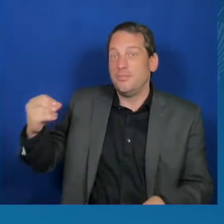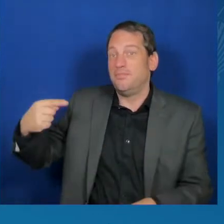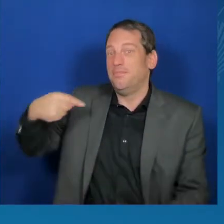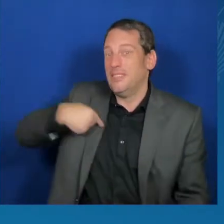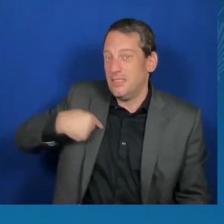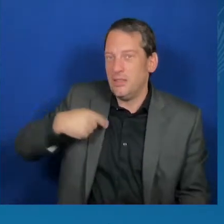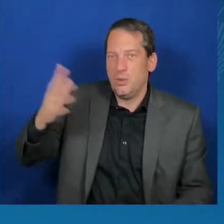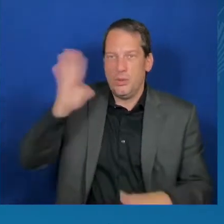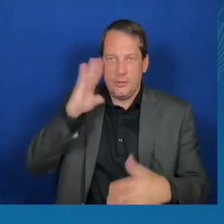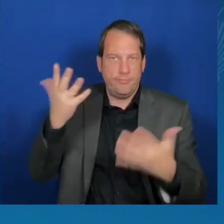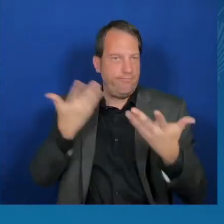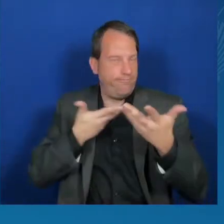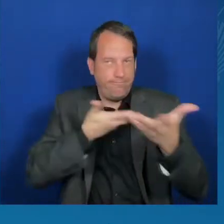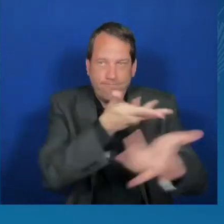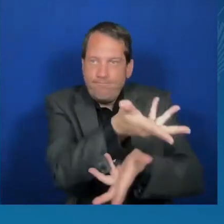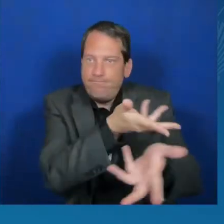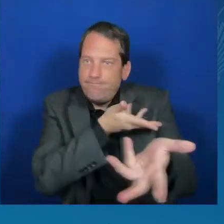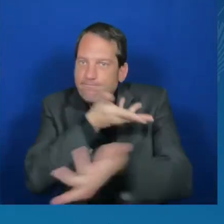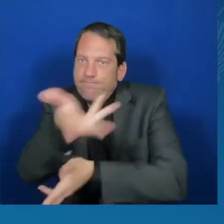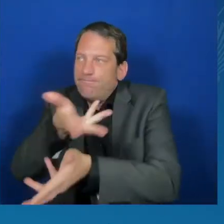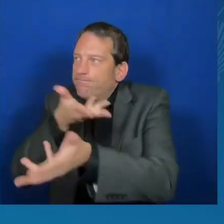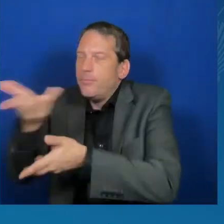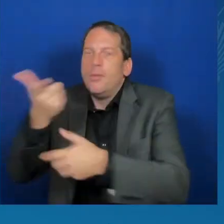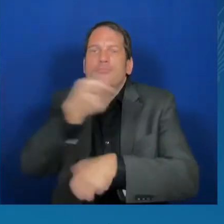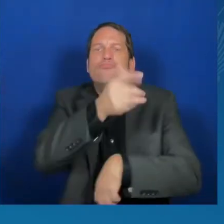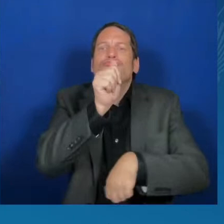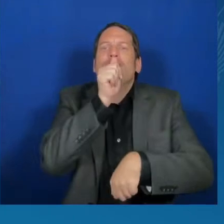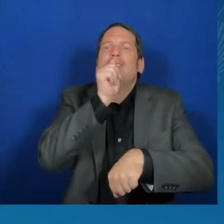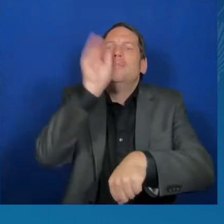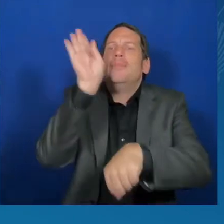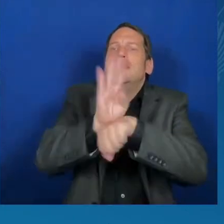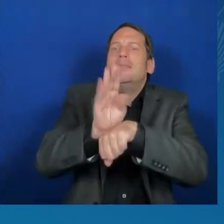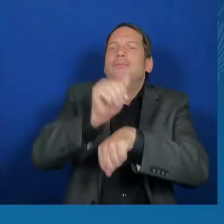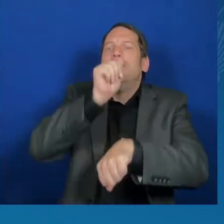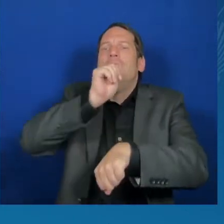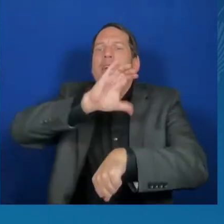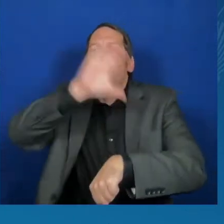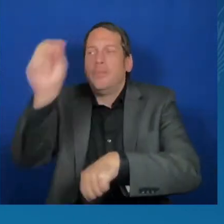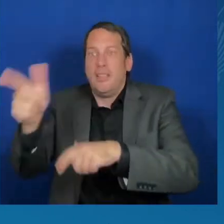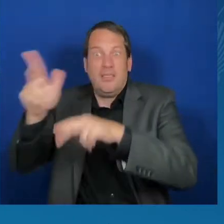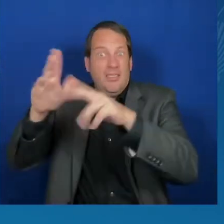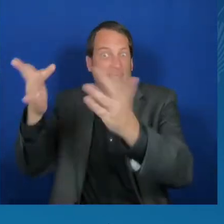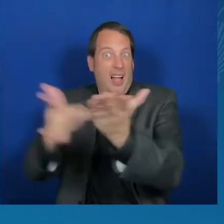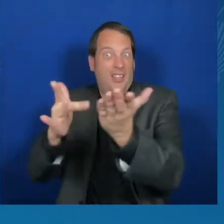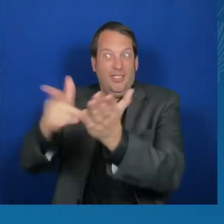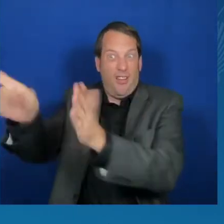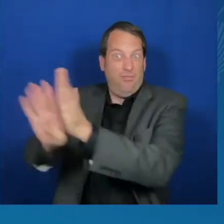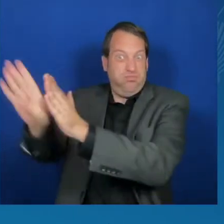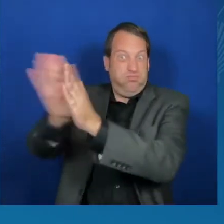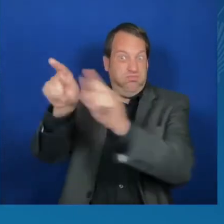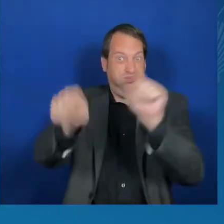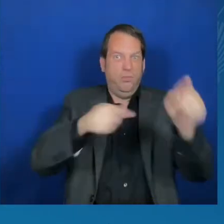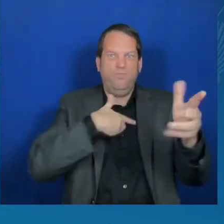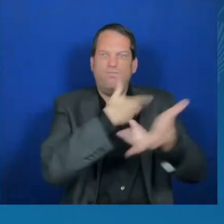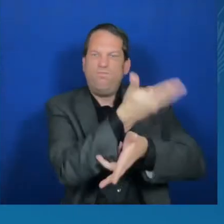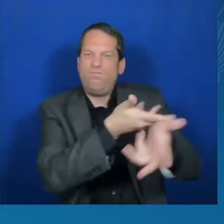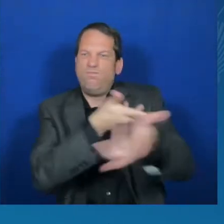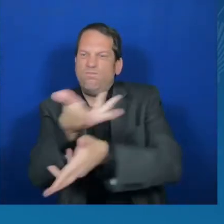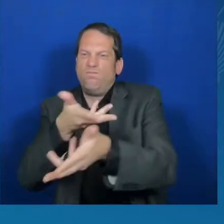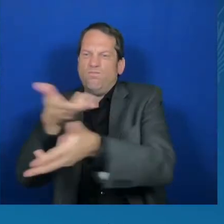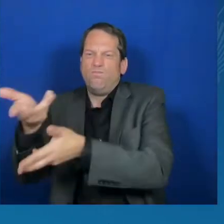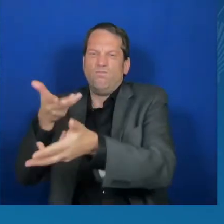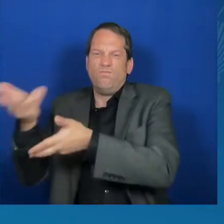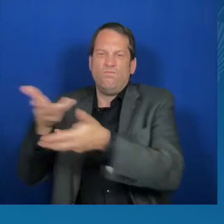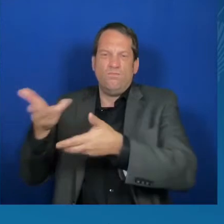Today, commercial interests are leading the way in the development and application of large language models